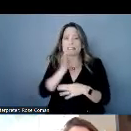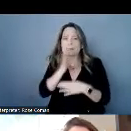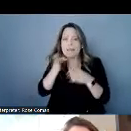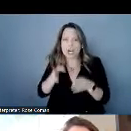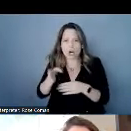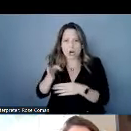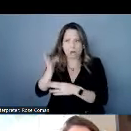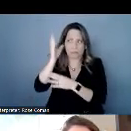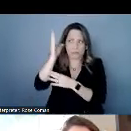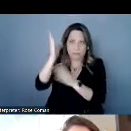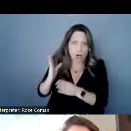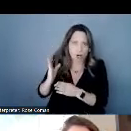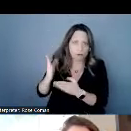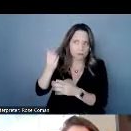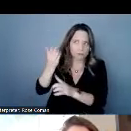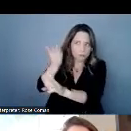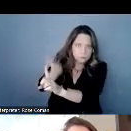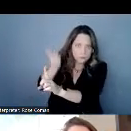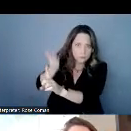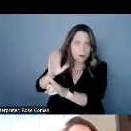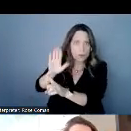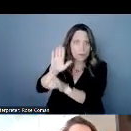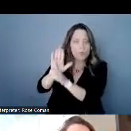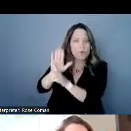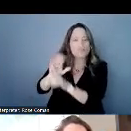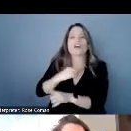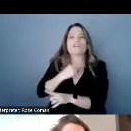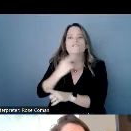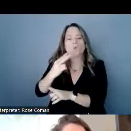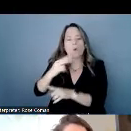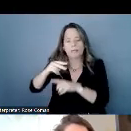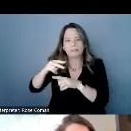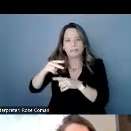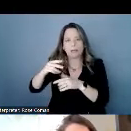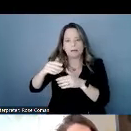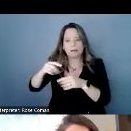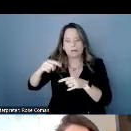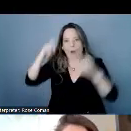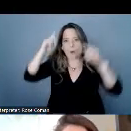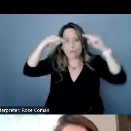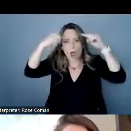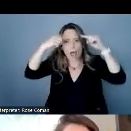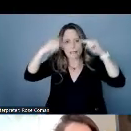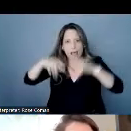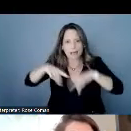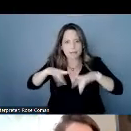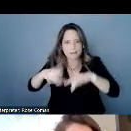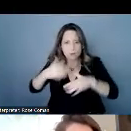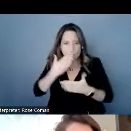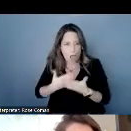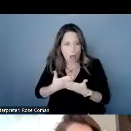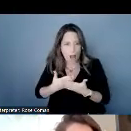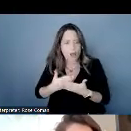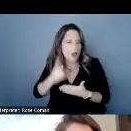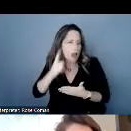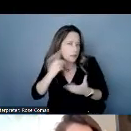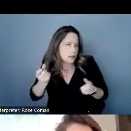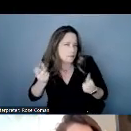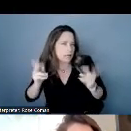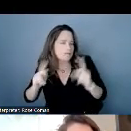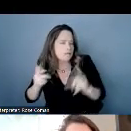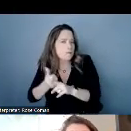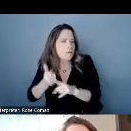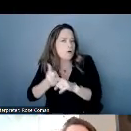and does that speaker's voice process well i think a lot of people who work in accessibility know whether or not their voice process as well with automatic